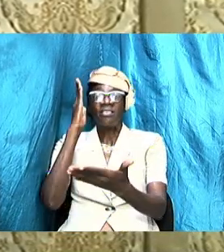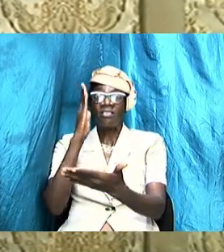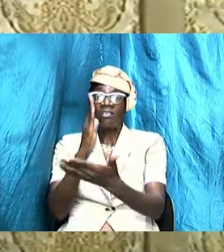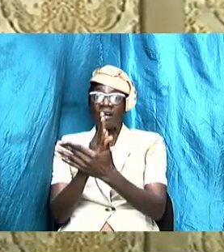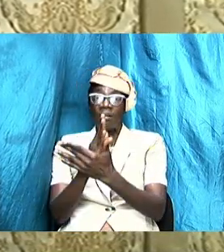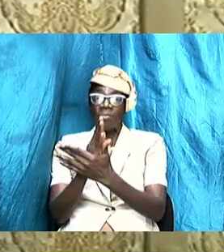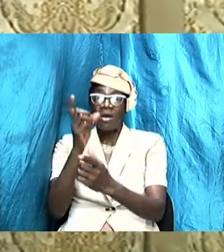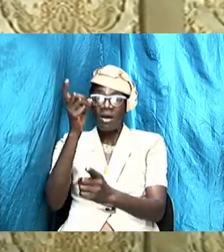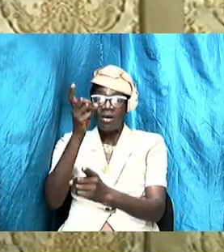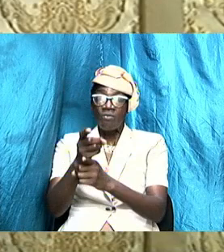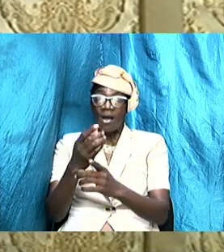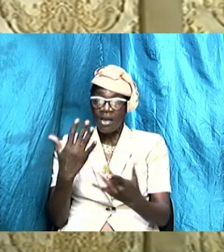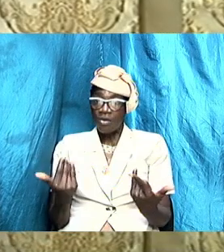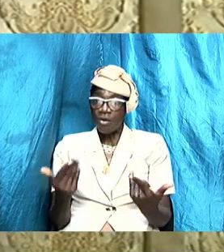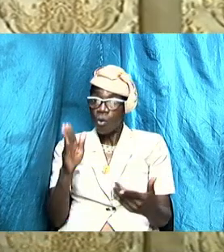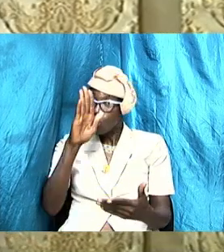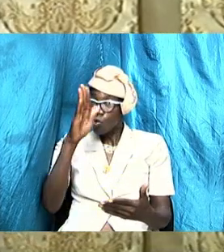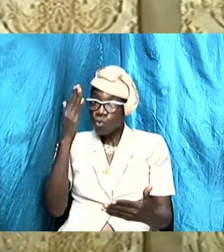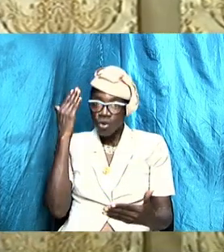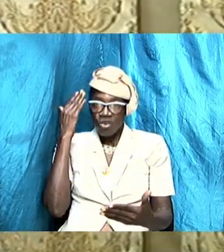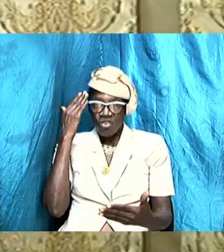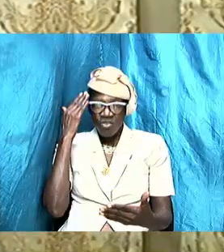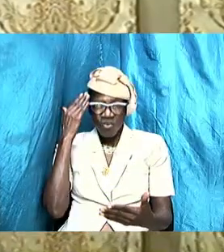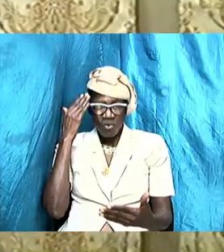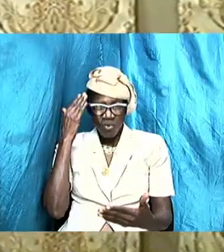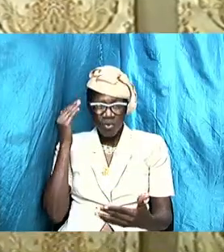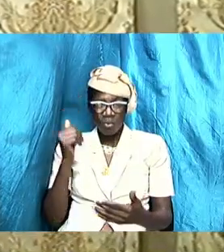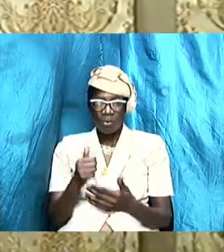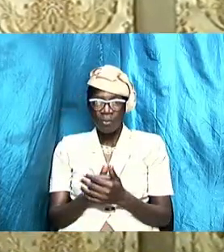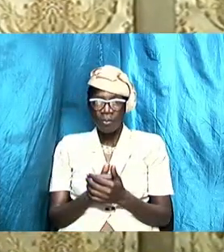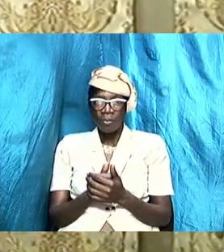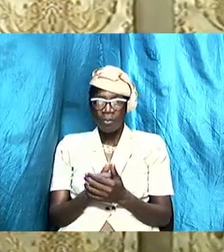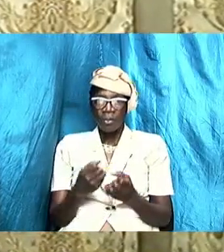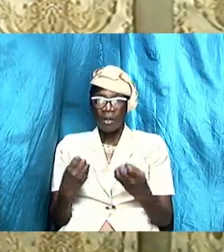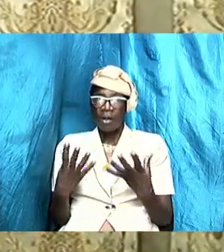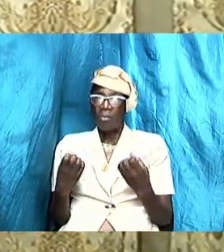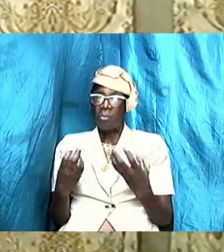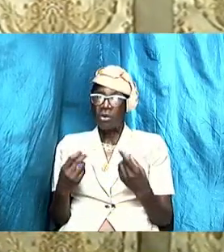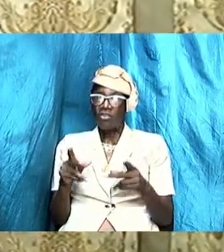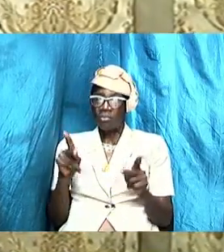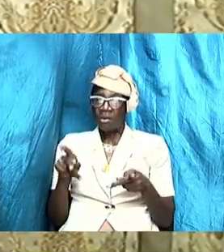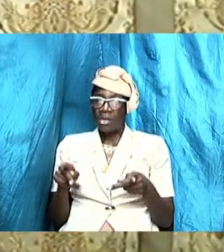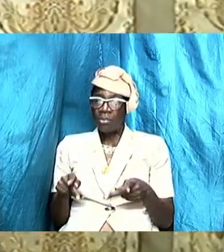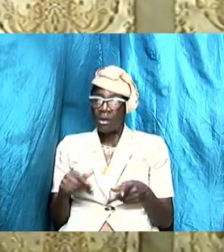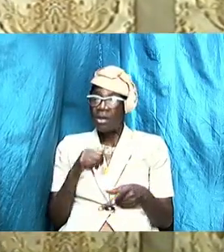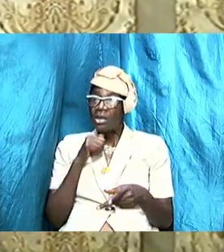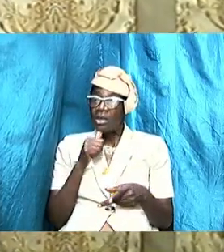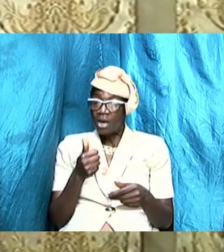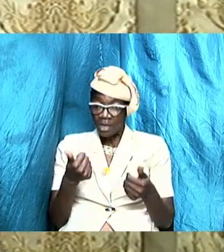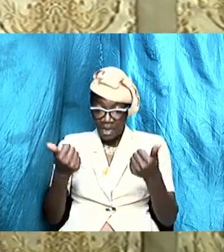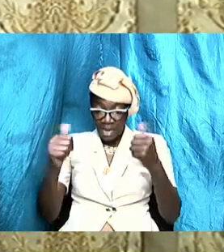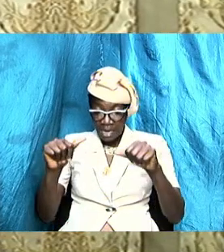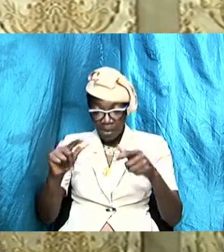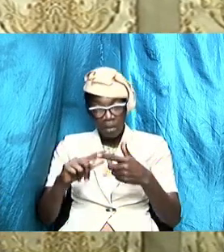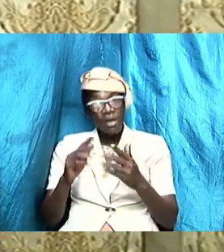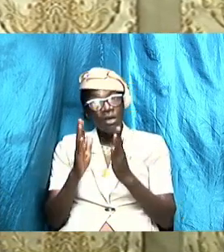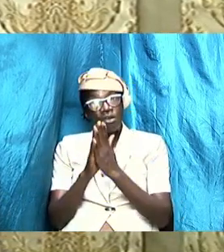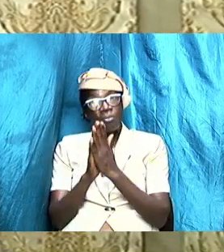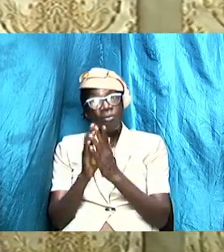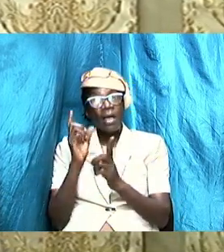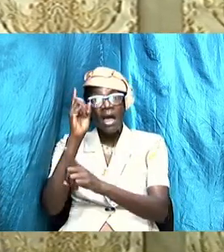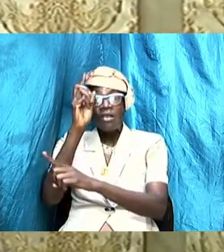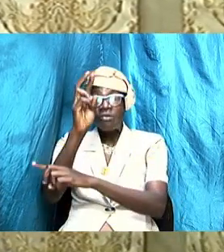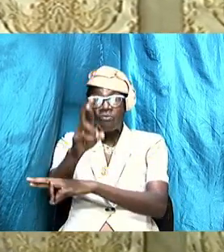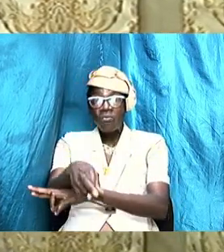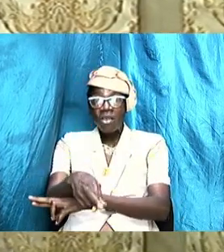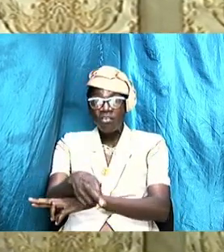and you know it a lot of folks are unable to pray and to reach out and to